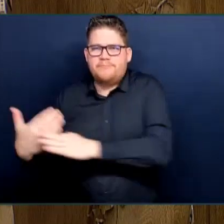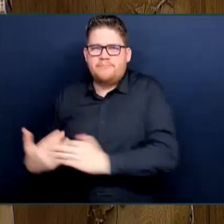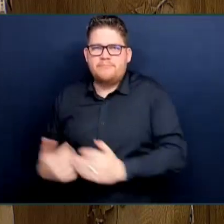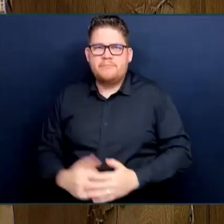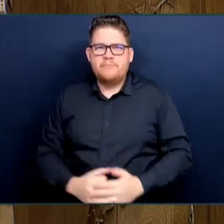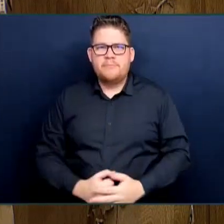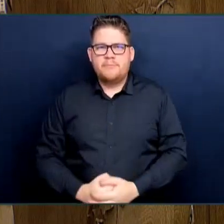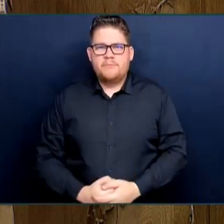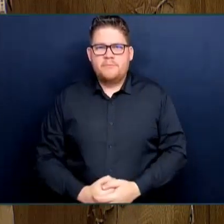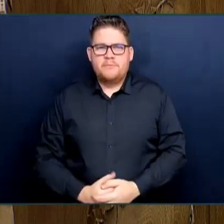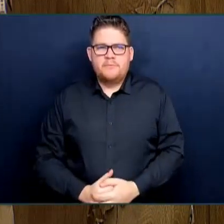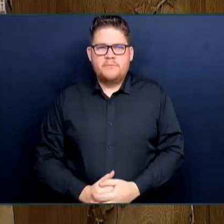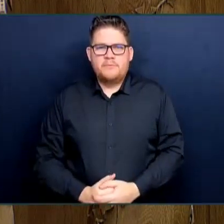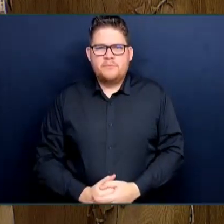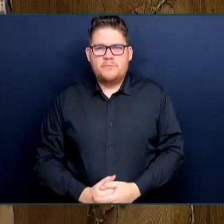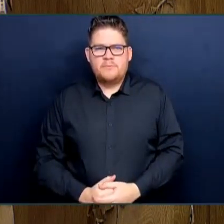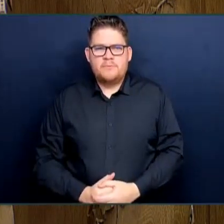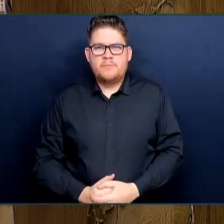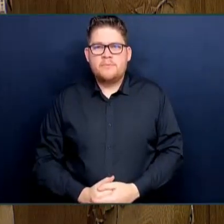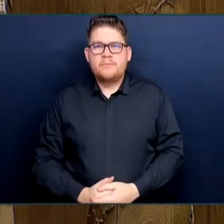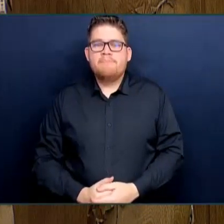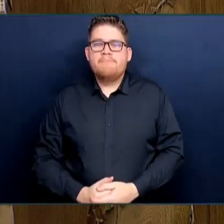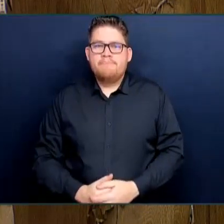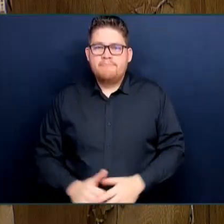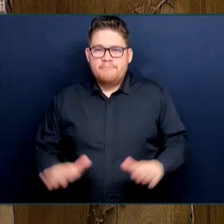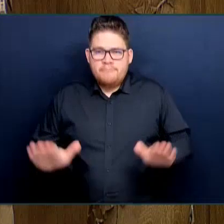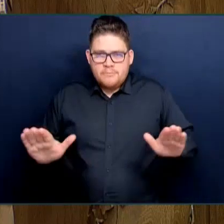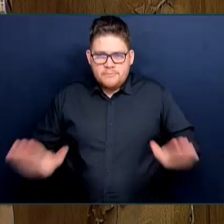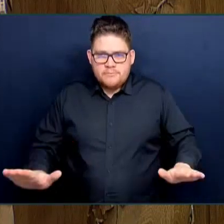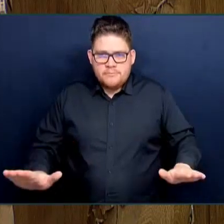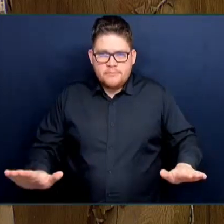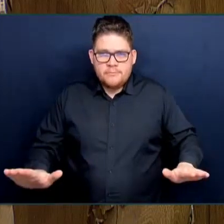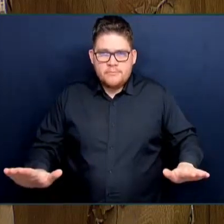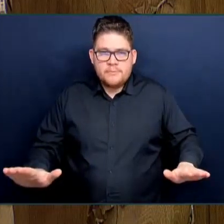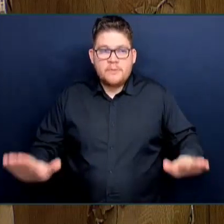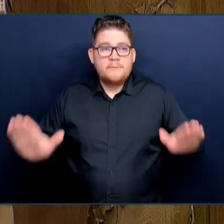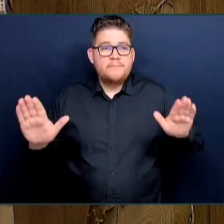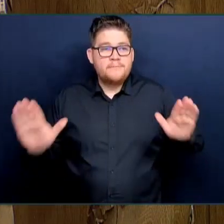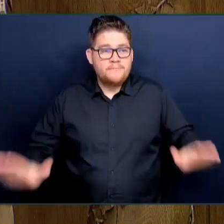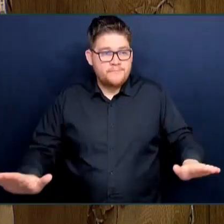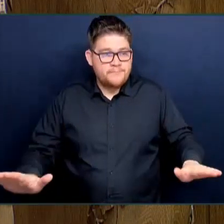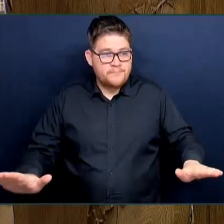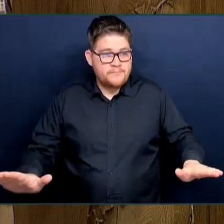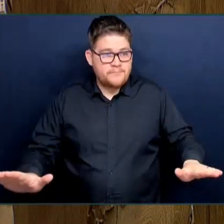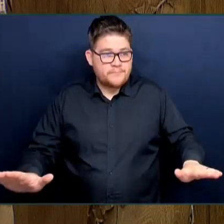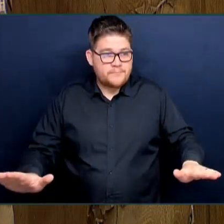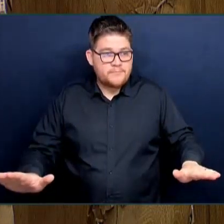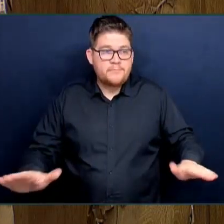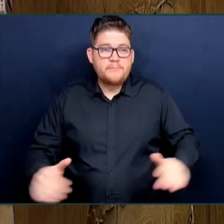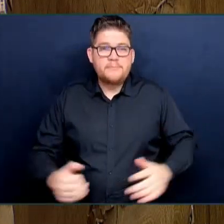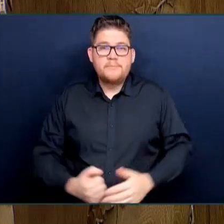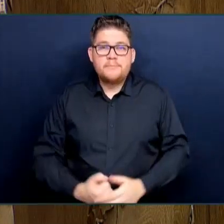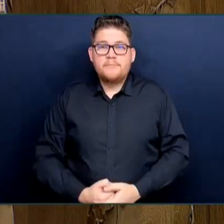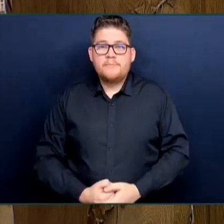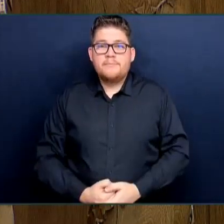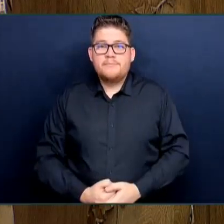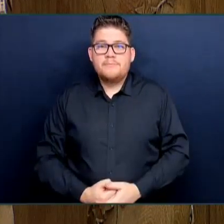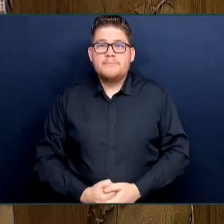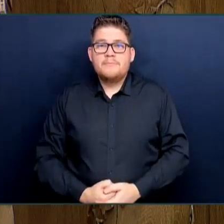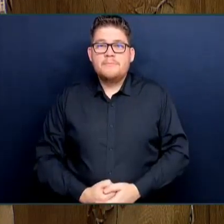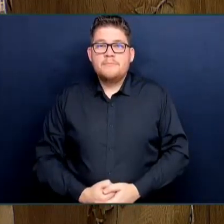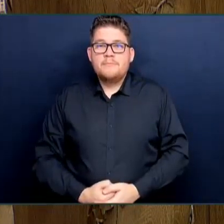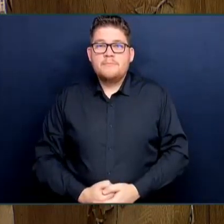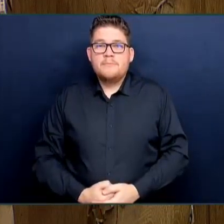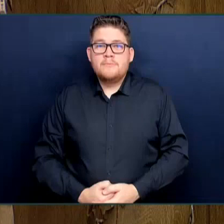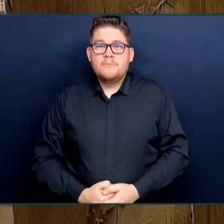Members. Members. Members. Members. Members. Surrey Whiterock. Members. Surrey Whiterock.